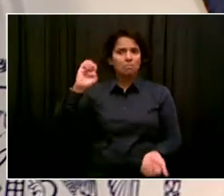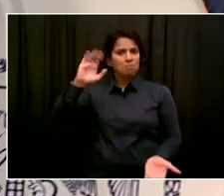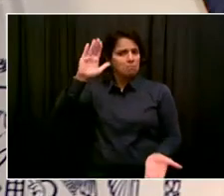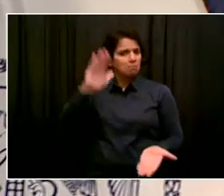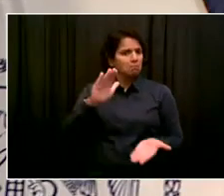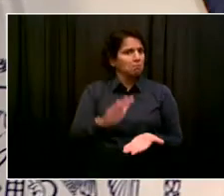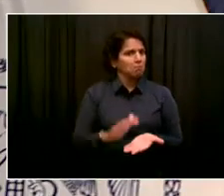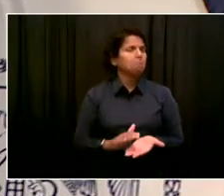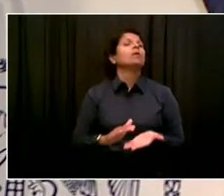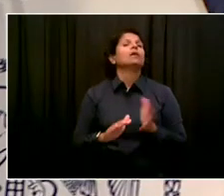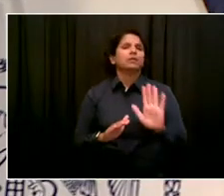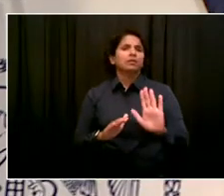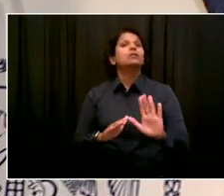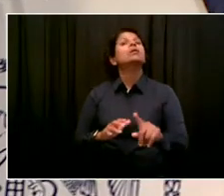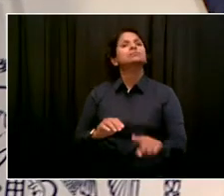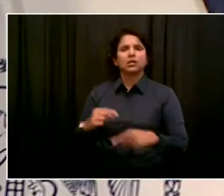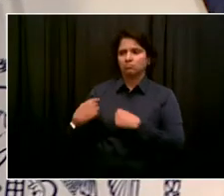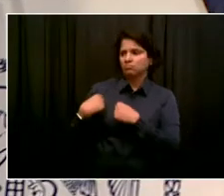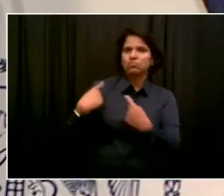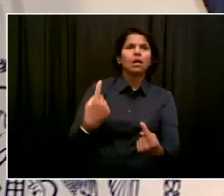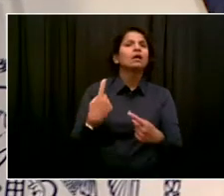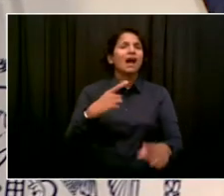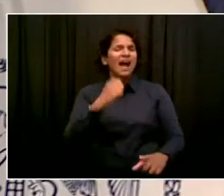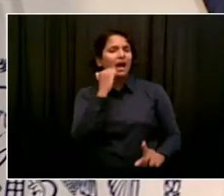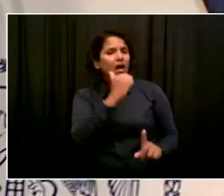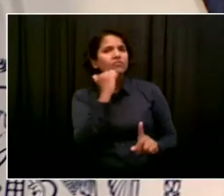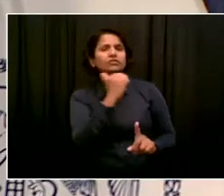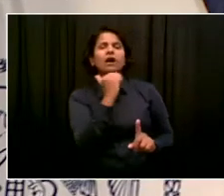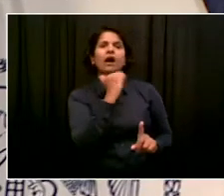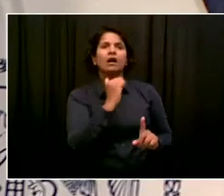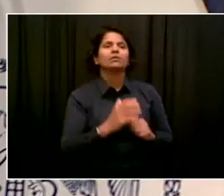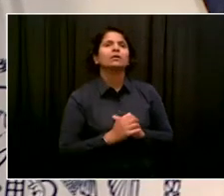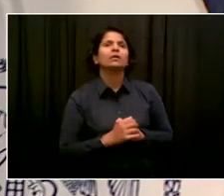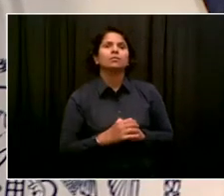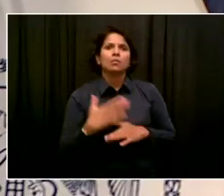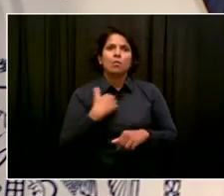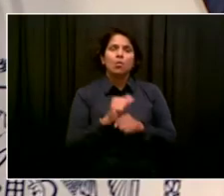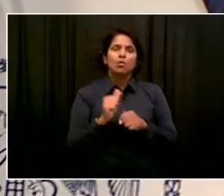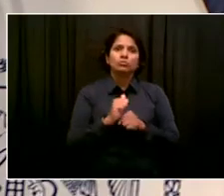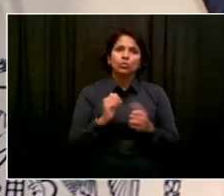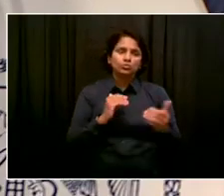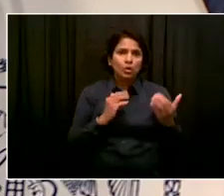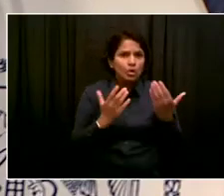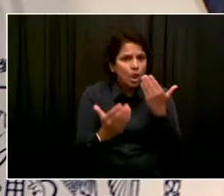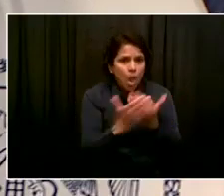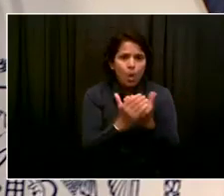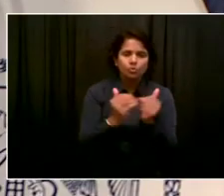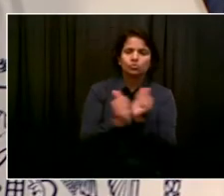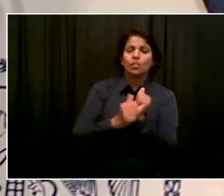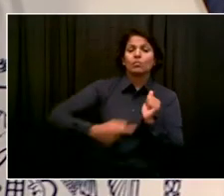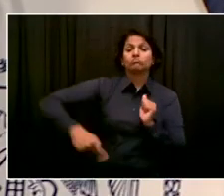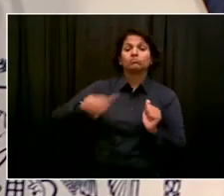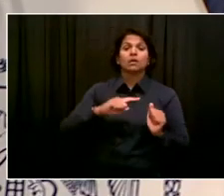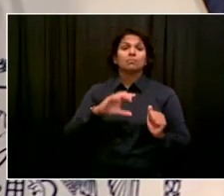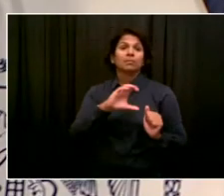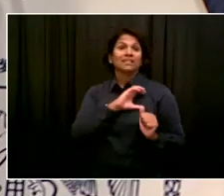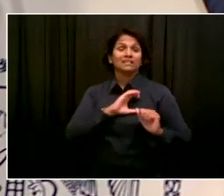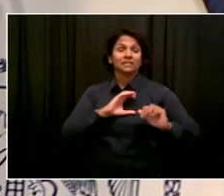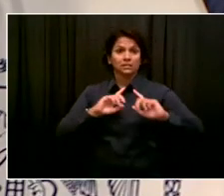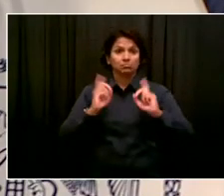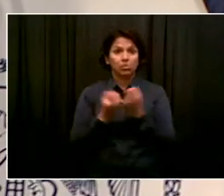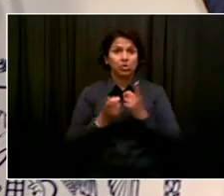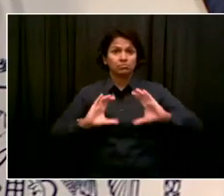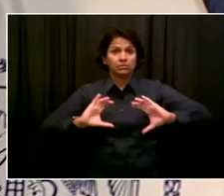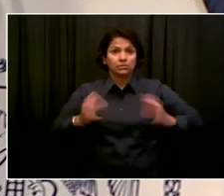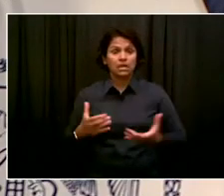hear about more later this week. Commissioner Shea and I are going to present an update from the month of July, and we're going to see some real